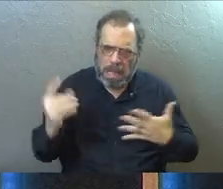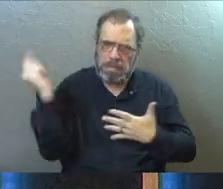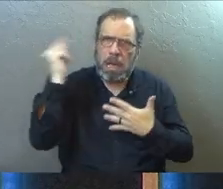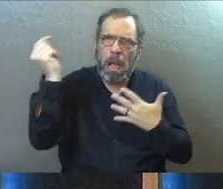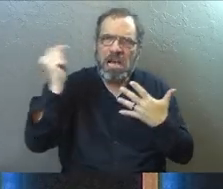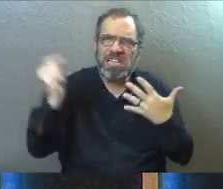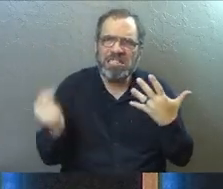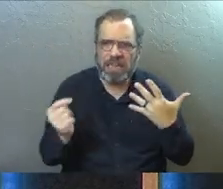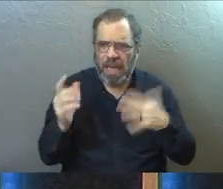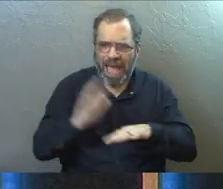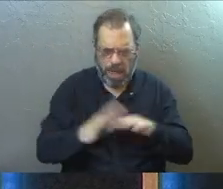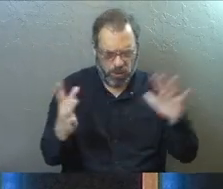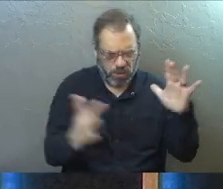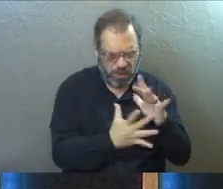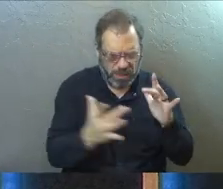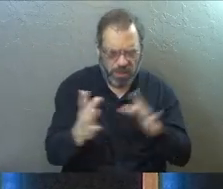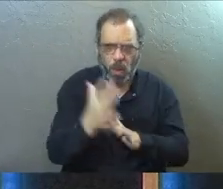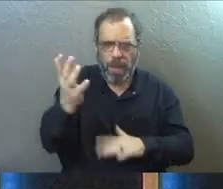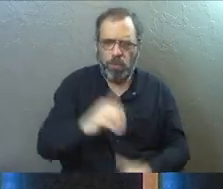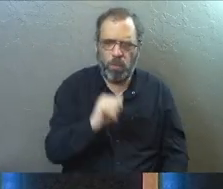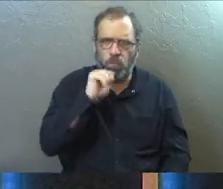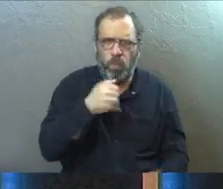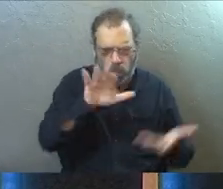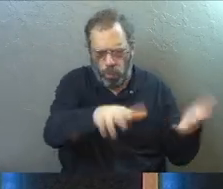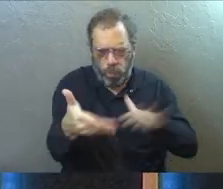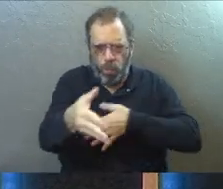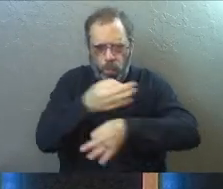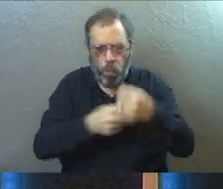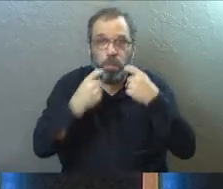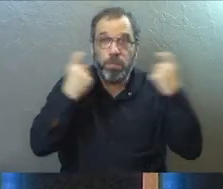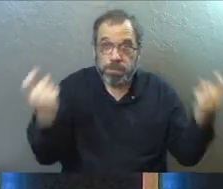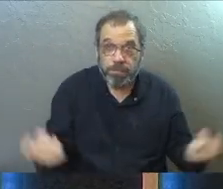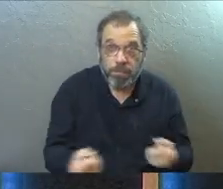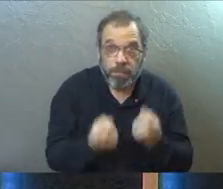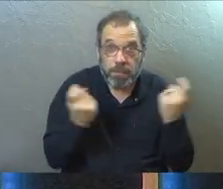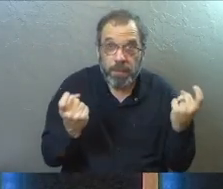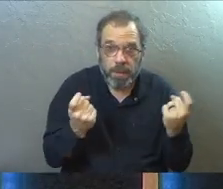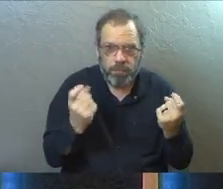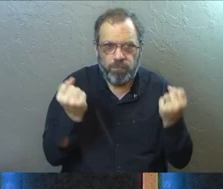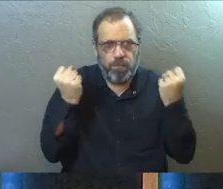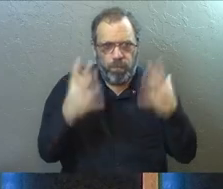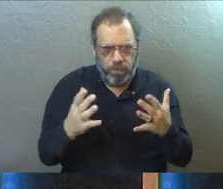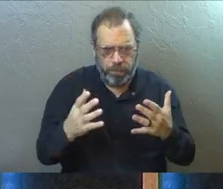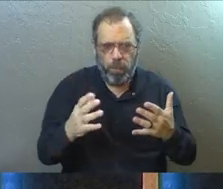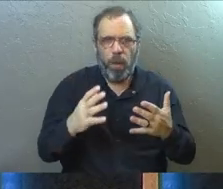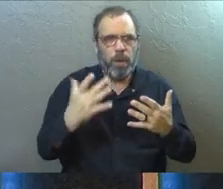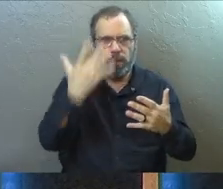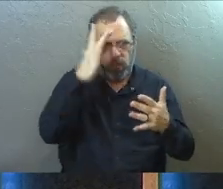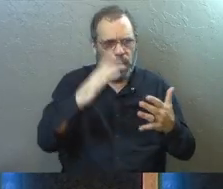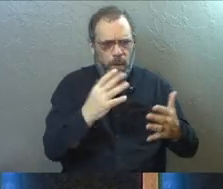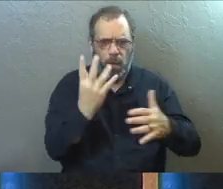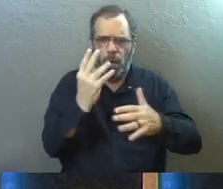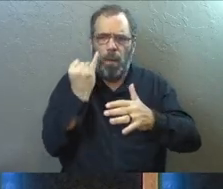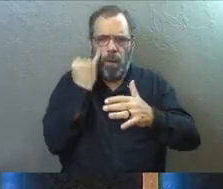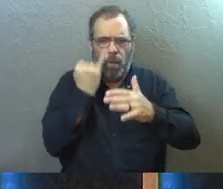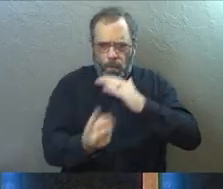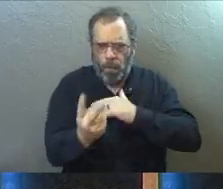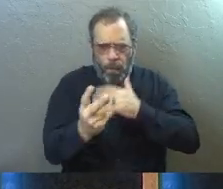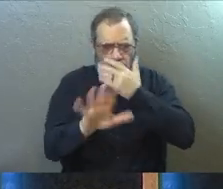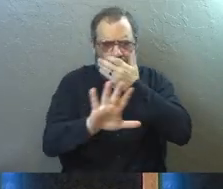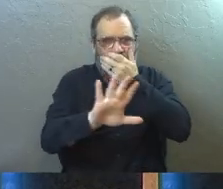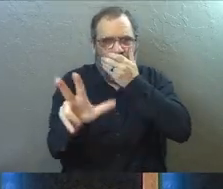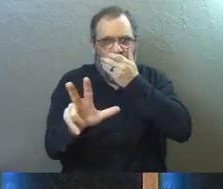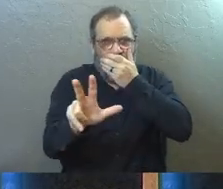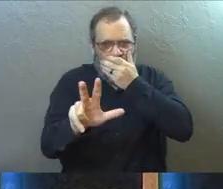detail about how Jesus was going to suffer and die for the sins of people that many scholars consider Isaiah 53,